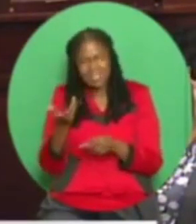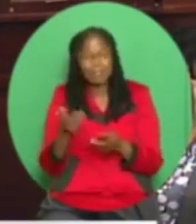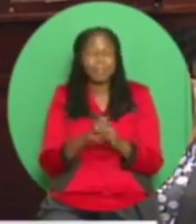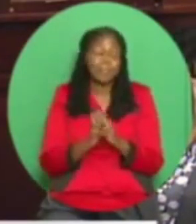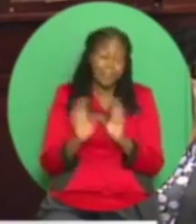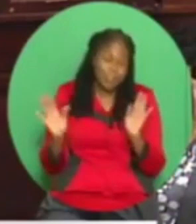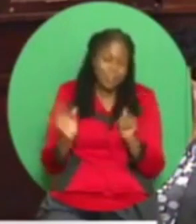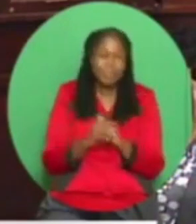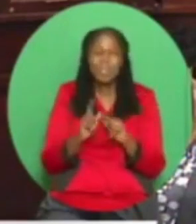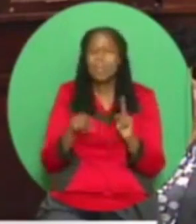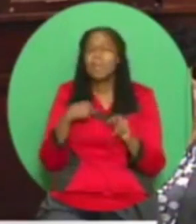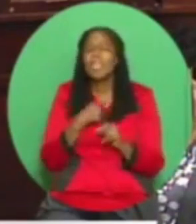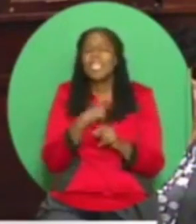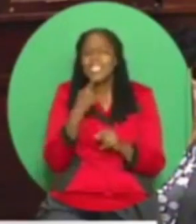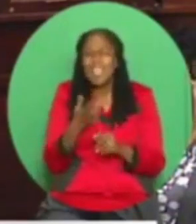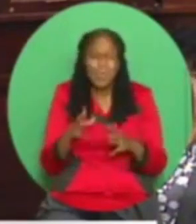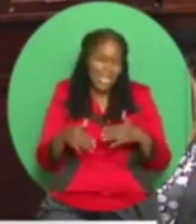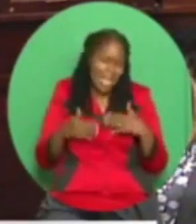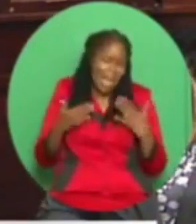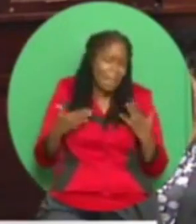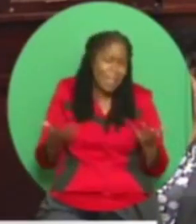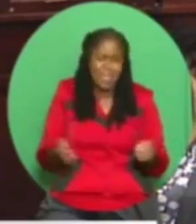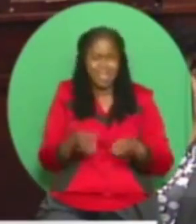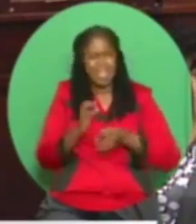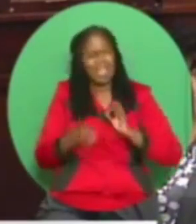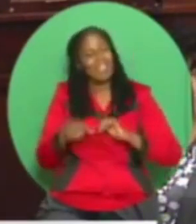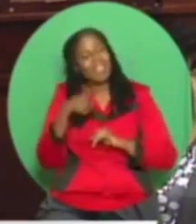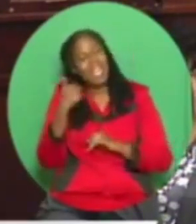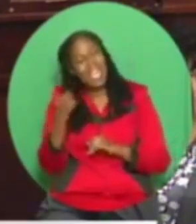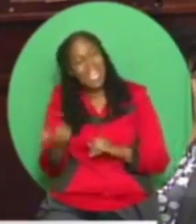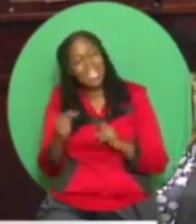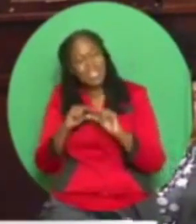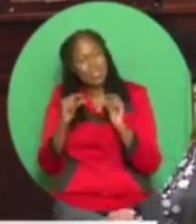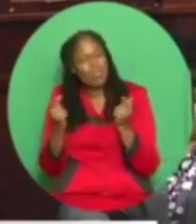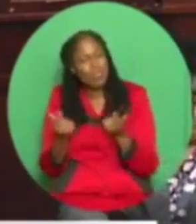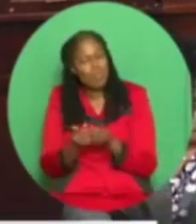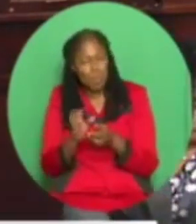group of companies are to be given the refinery, we wish it would be local.